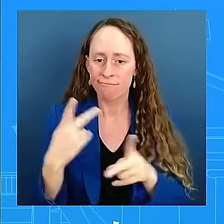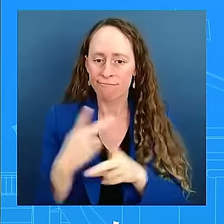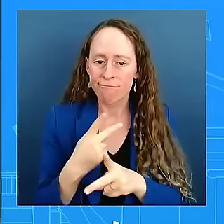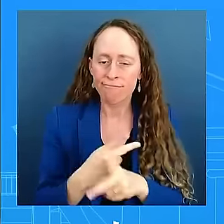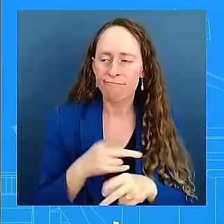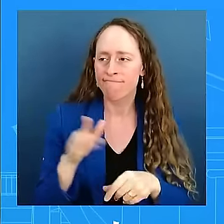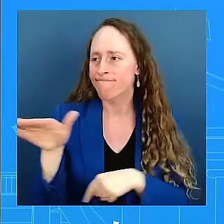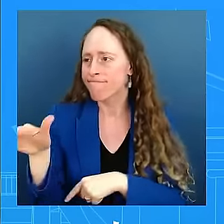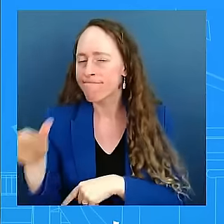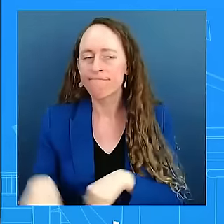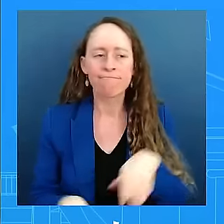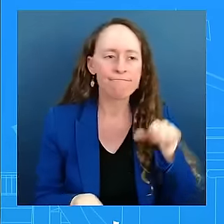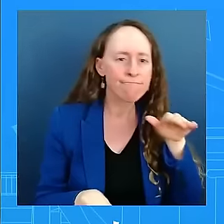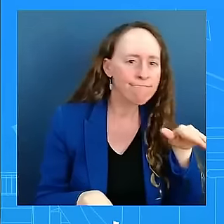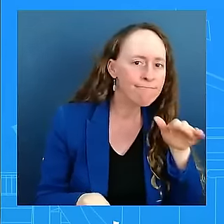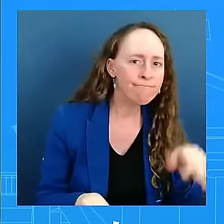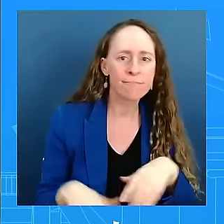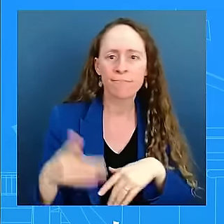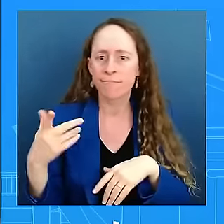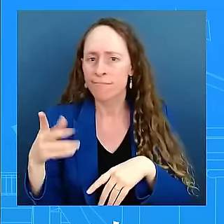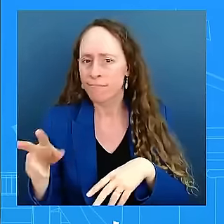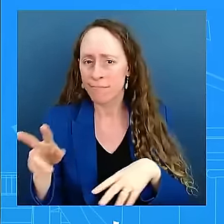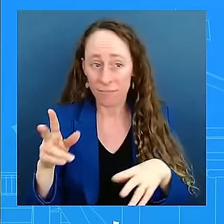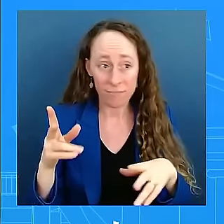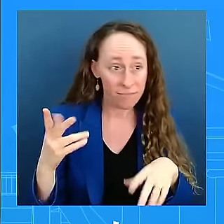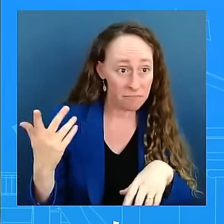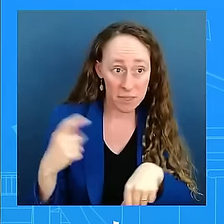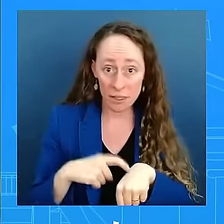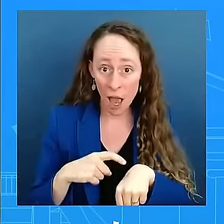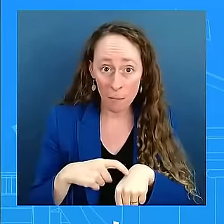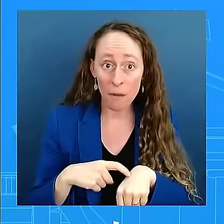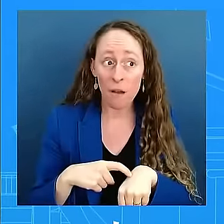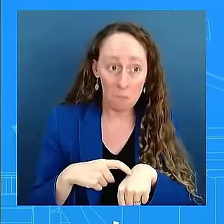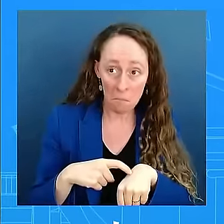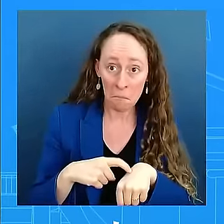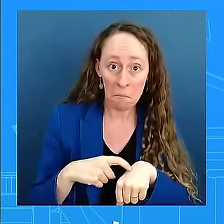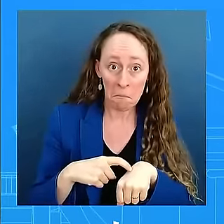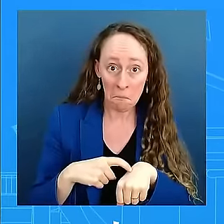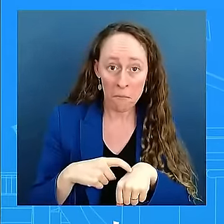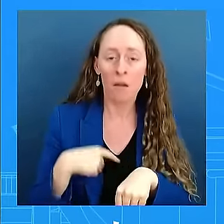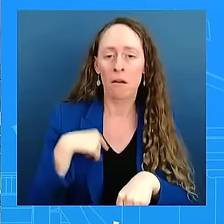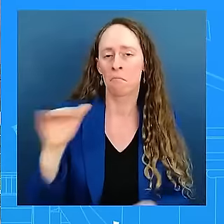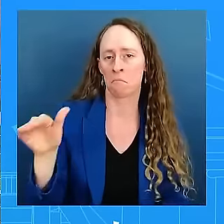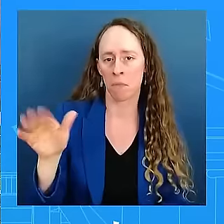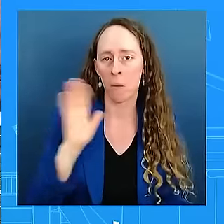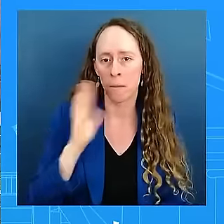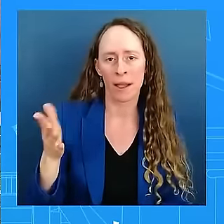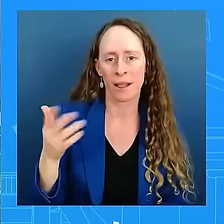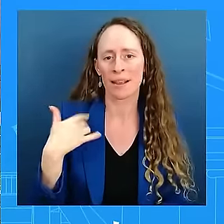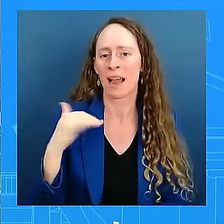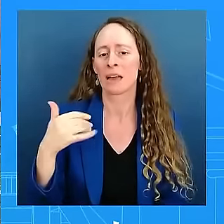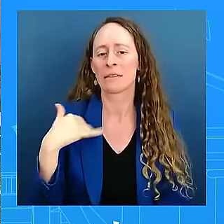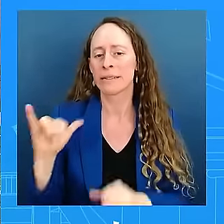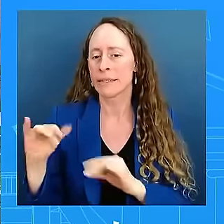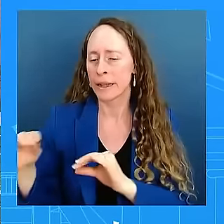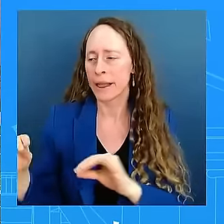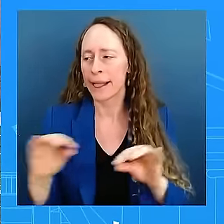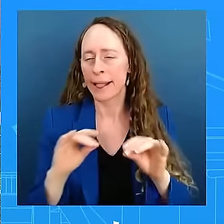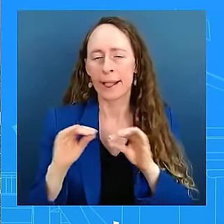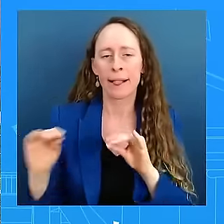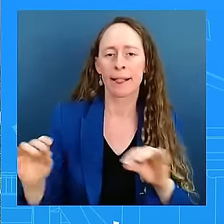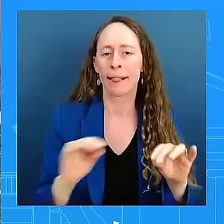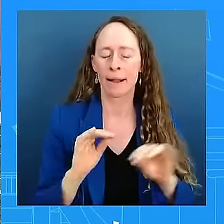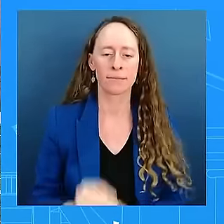for such an agreement, we will do so. With the conversation, those discussions continue. Okay, but it would be correct to say that the White House is not